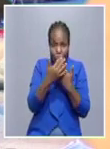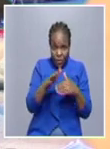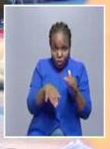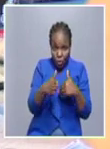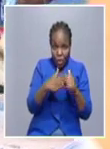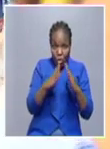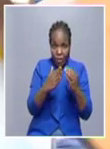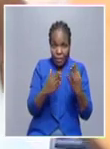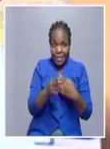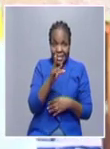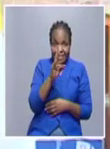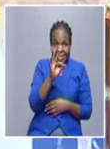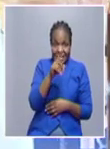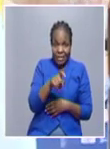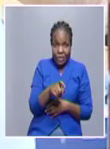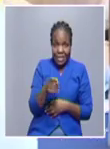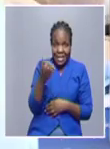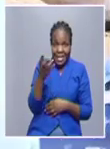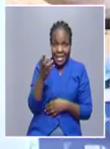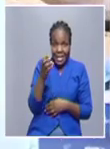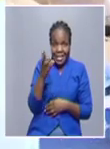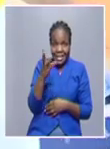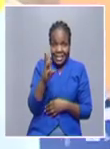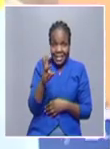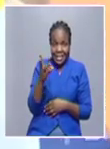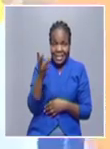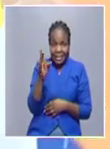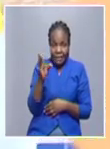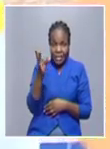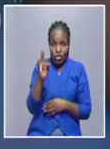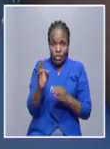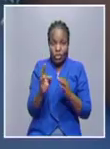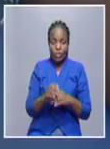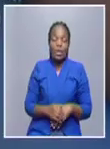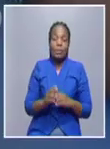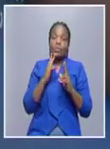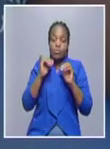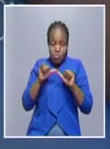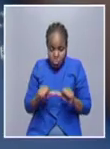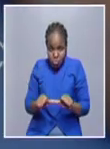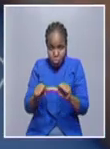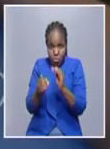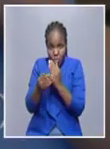,677. The number of people in quarantine currently,